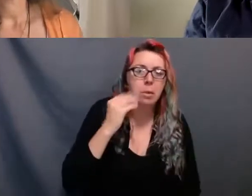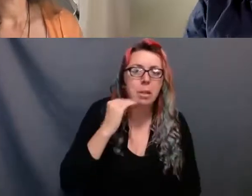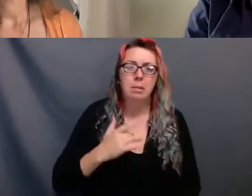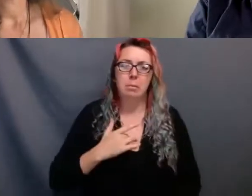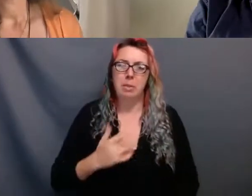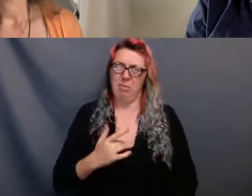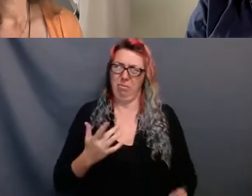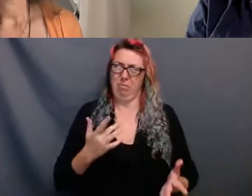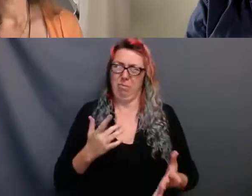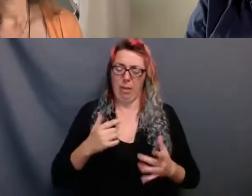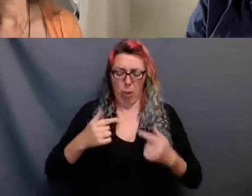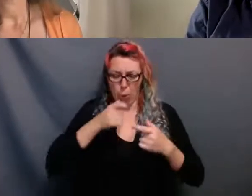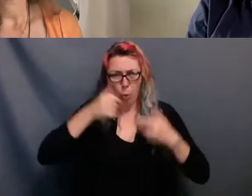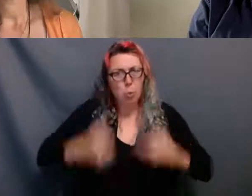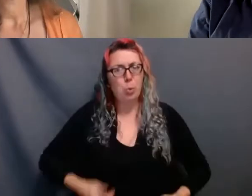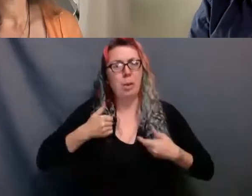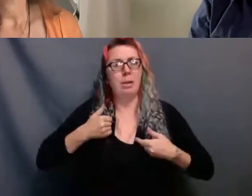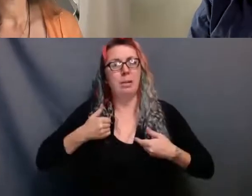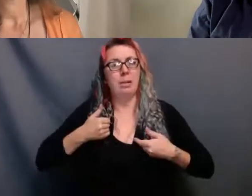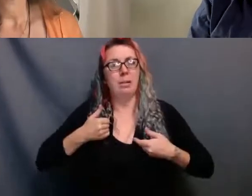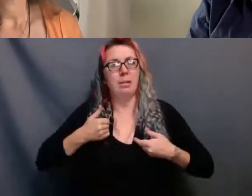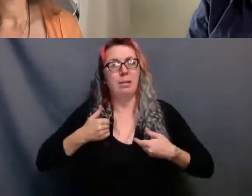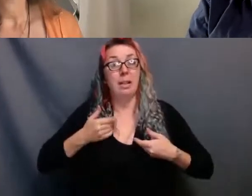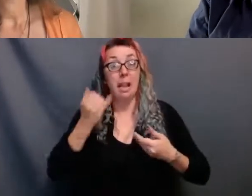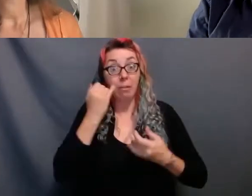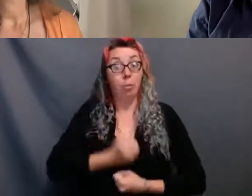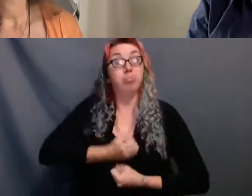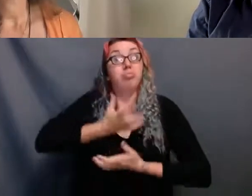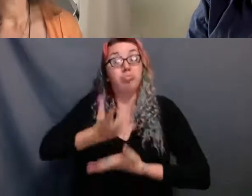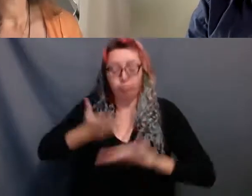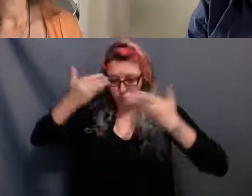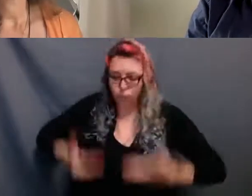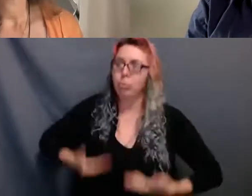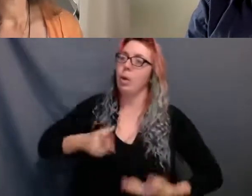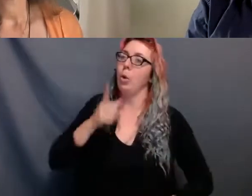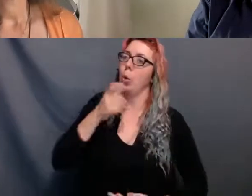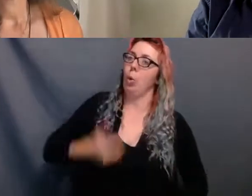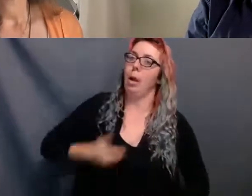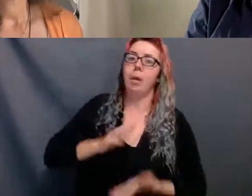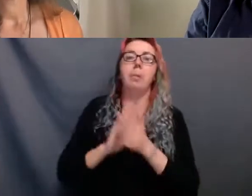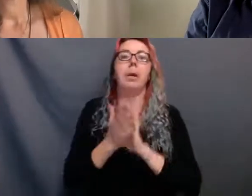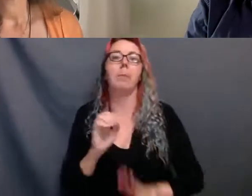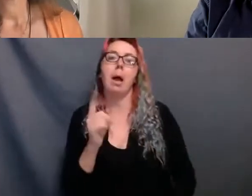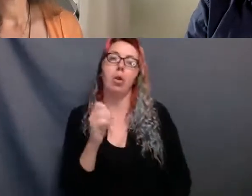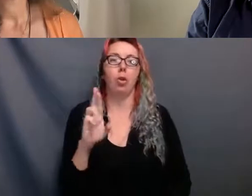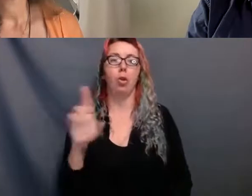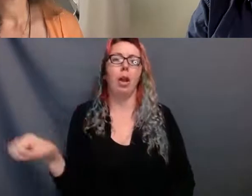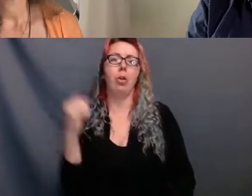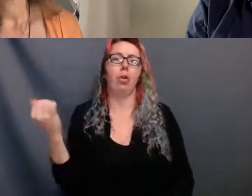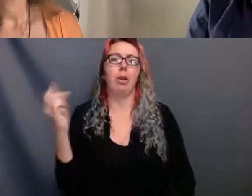systemic situations that make us other. And that reality is what I want to address with my remarks today.